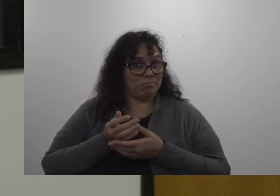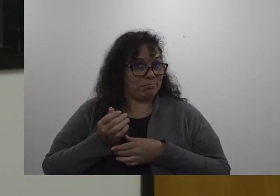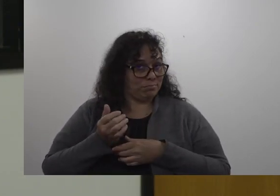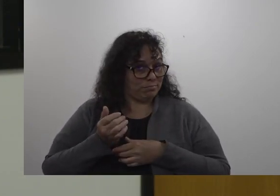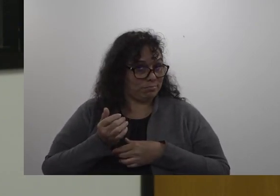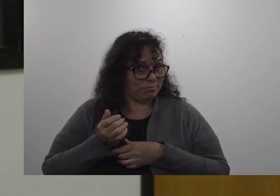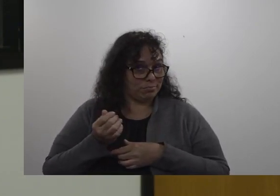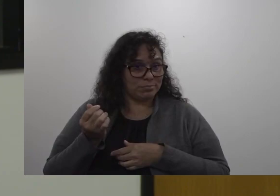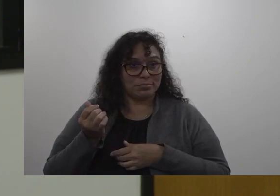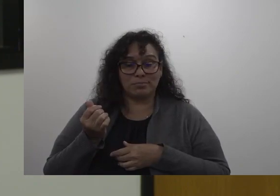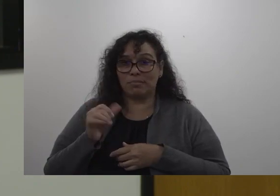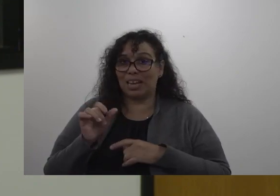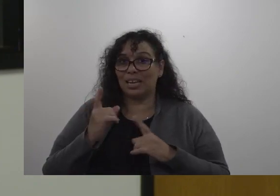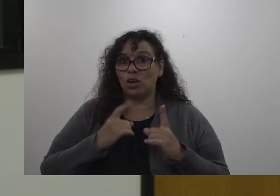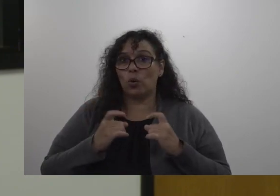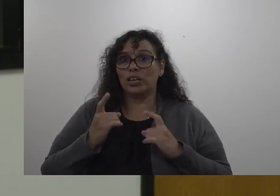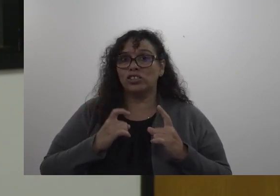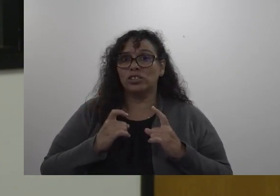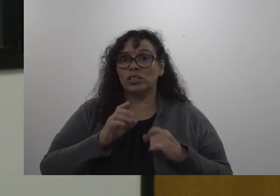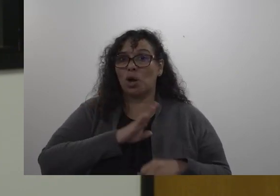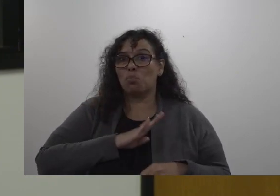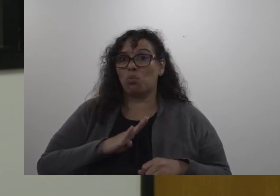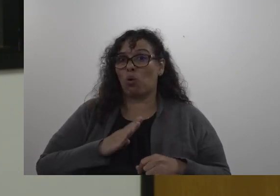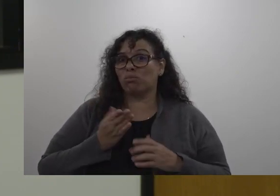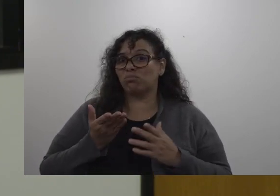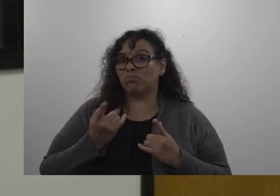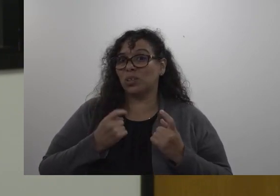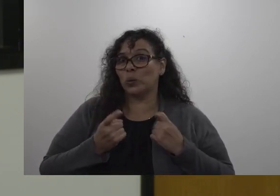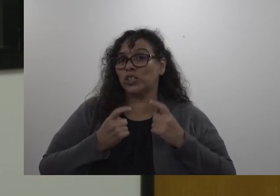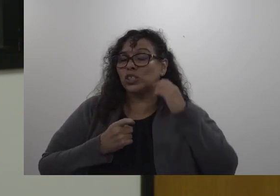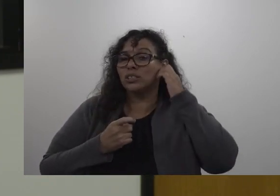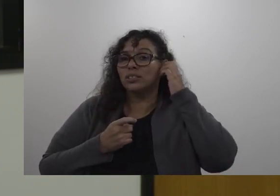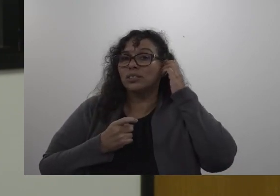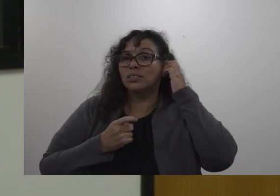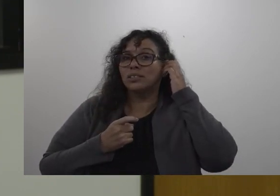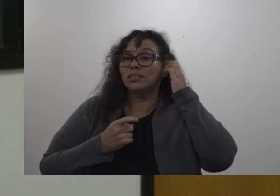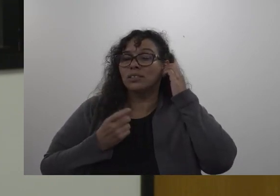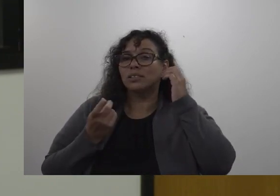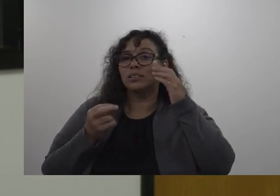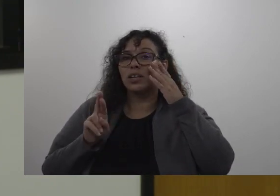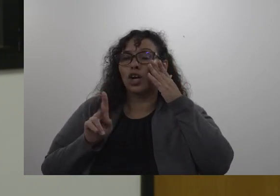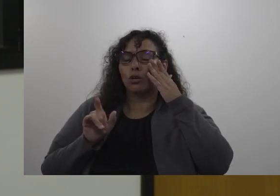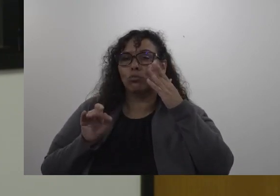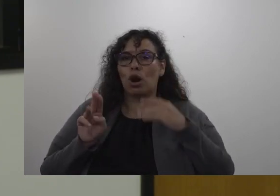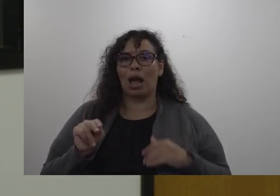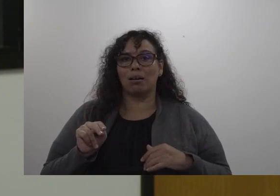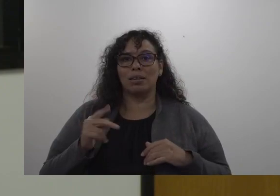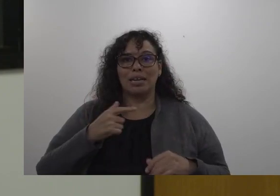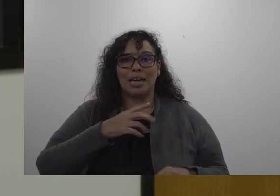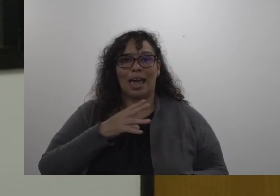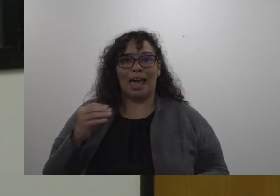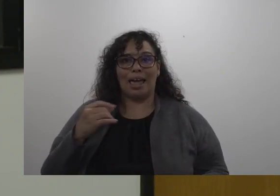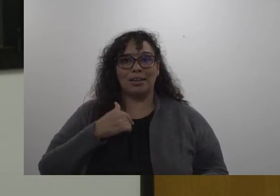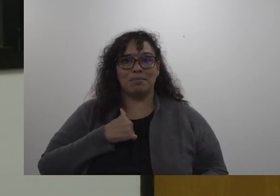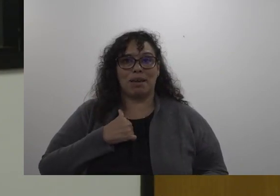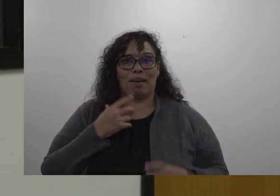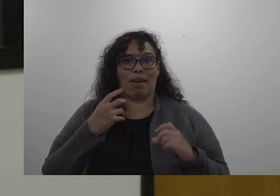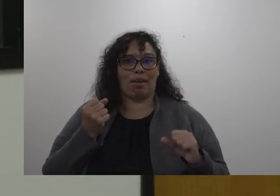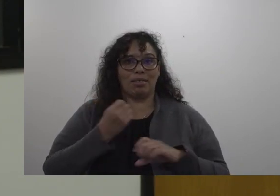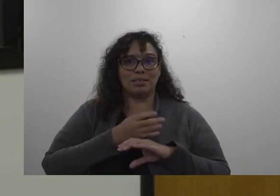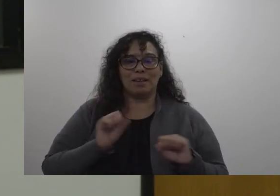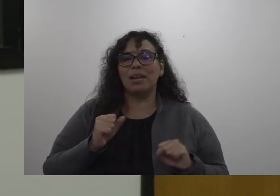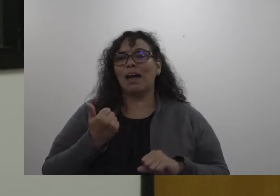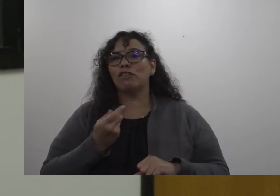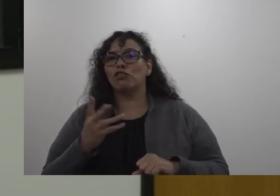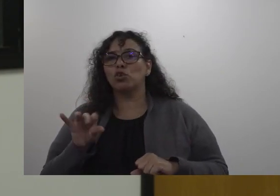the question the board wants to ask any questions of Dr. Brown or me about health and safety and then I have a couple of other things